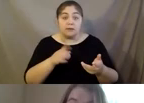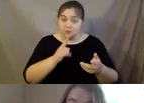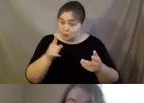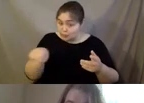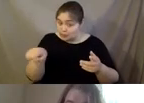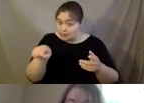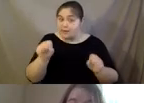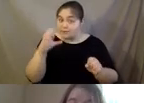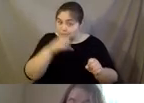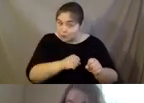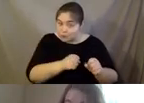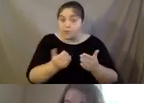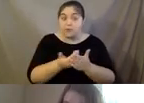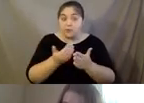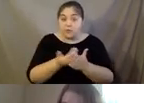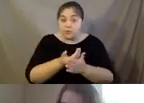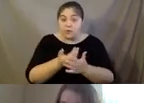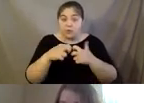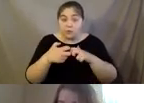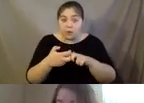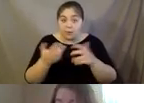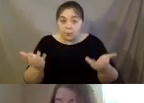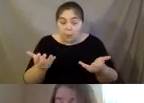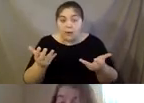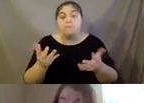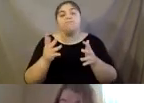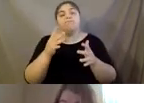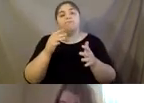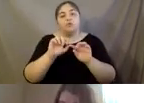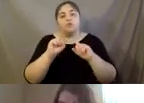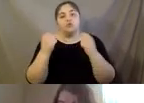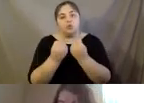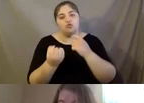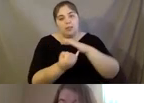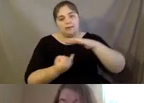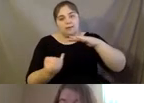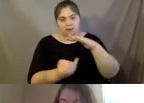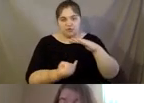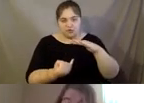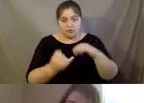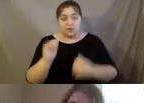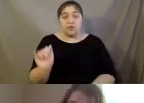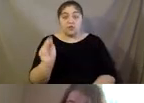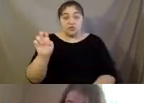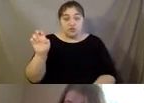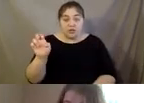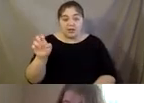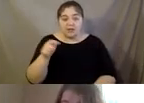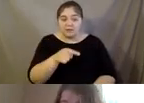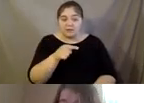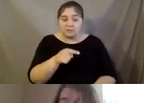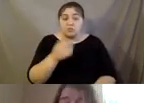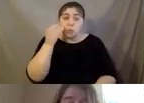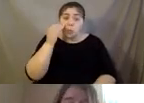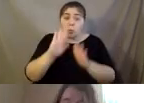people can assume that it is social isolation. So now she's isolated. Jane does know how to use her home phone,